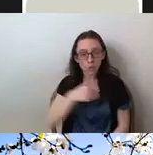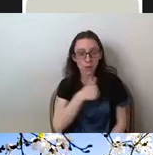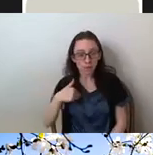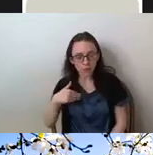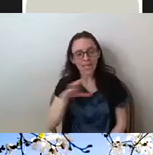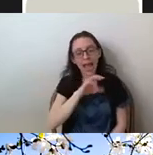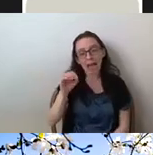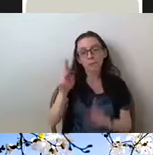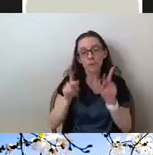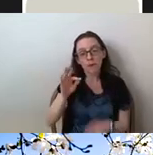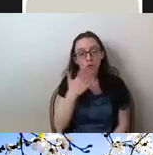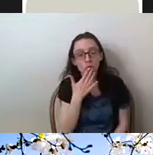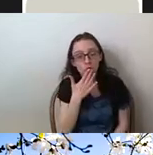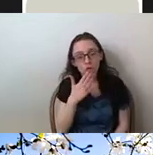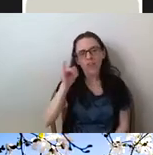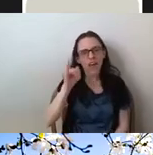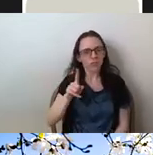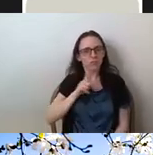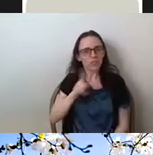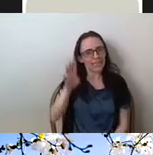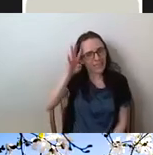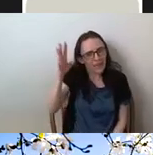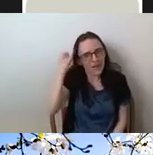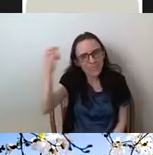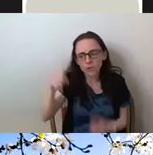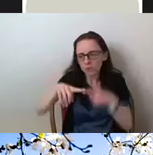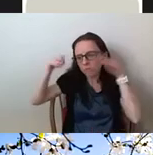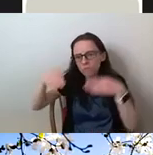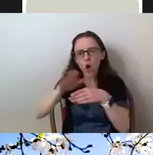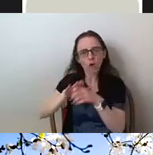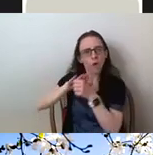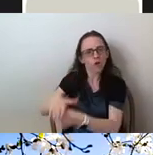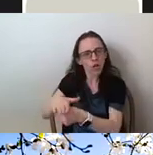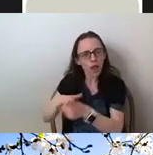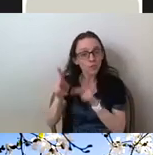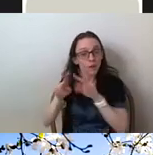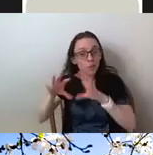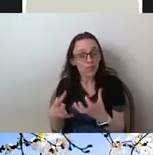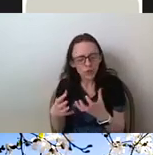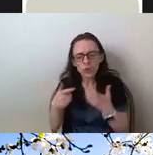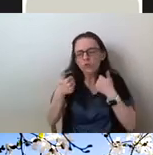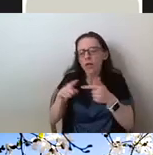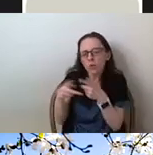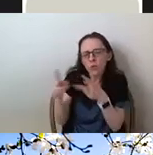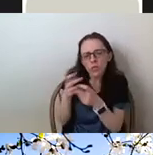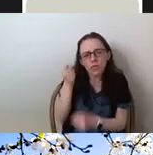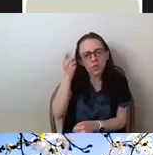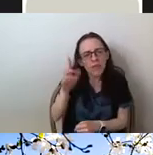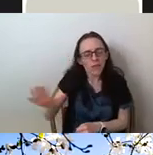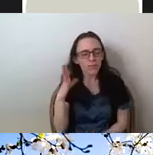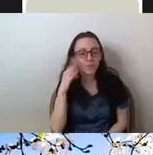innovative in that it focuses on these marginalized populations and also seeks to understand their experiences during COVID-19.